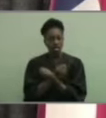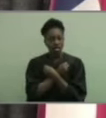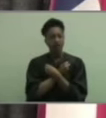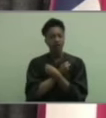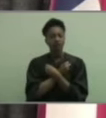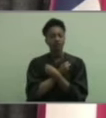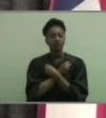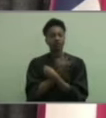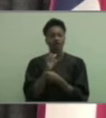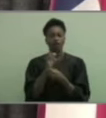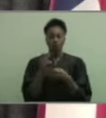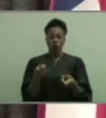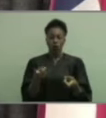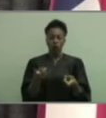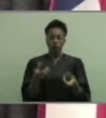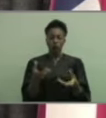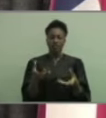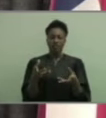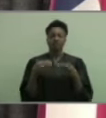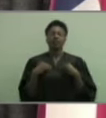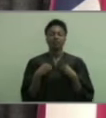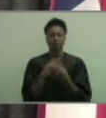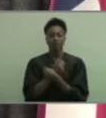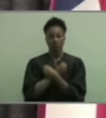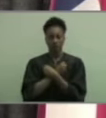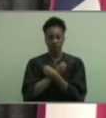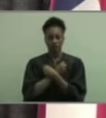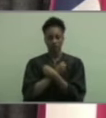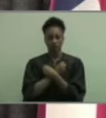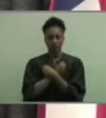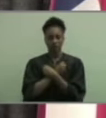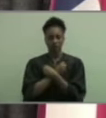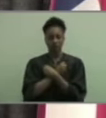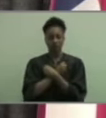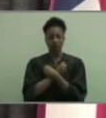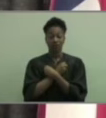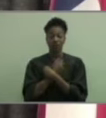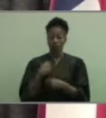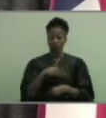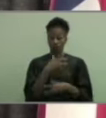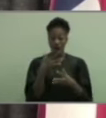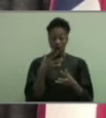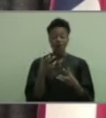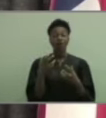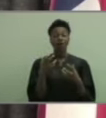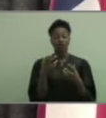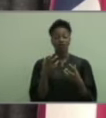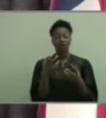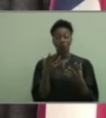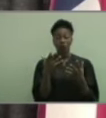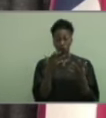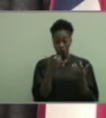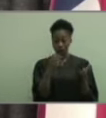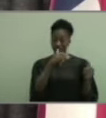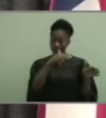be loved. I believe that all of us want to leave this world a better place.